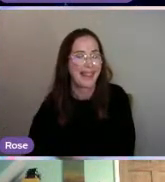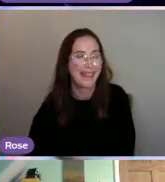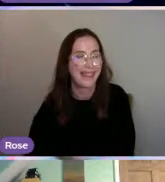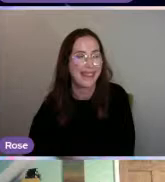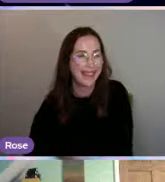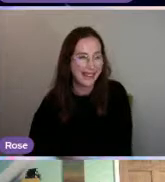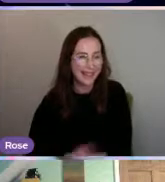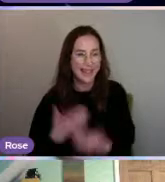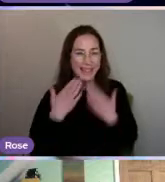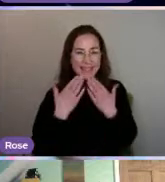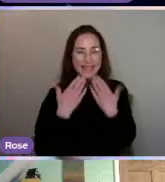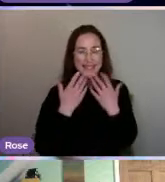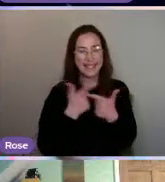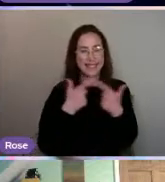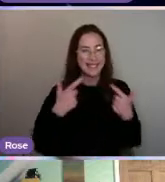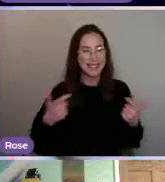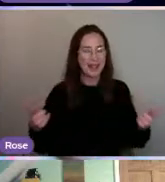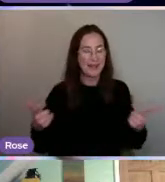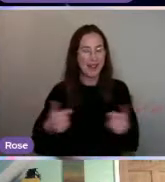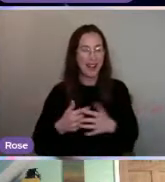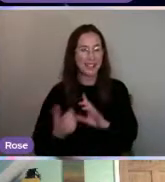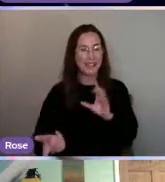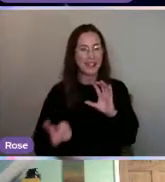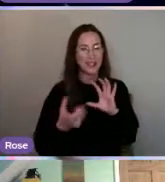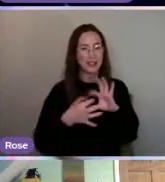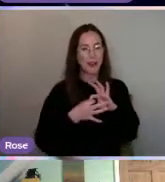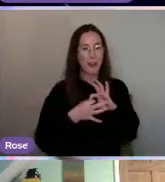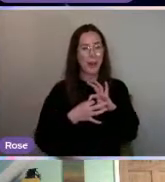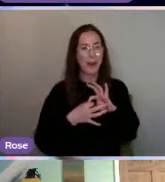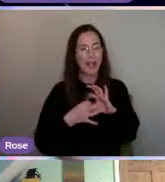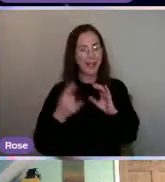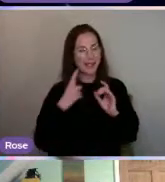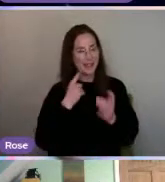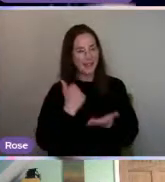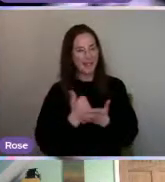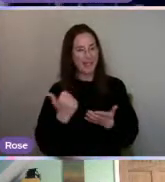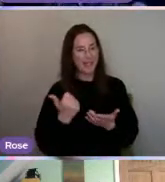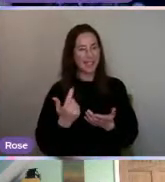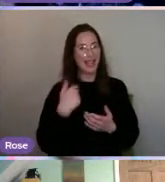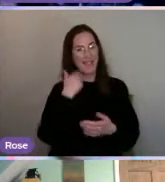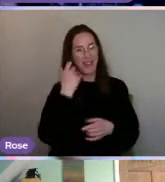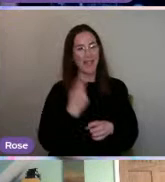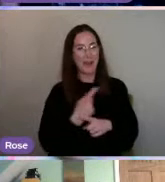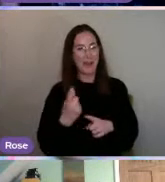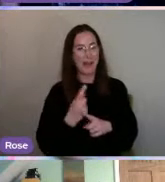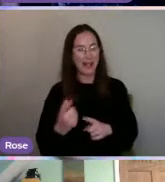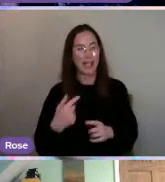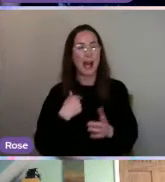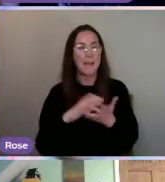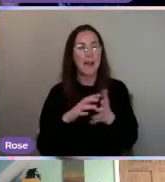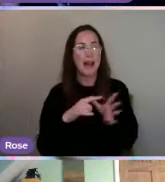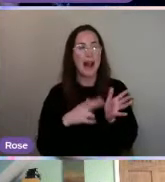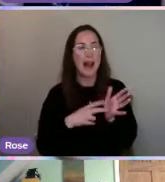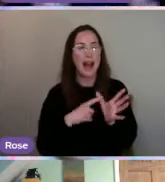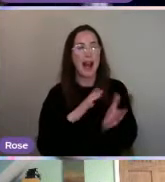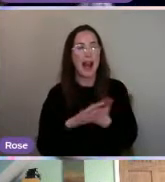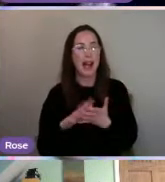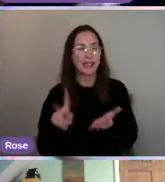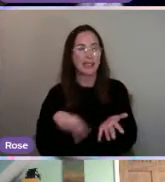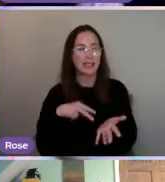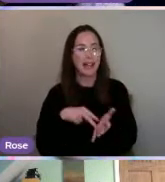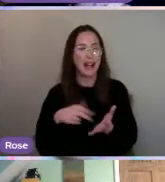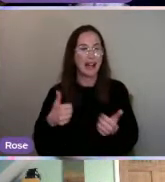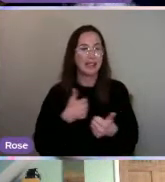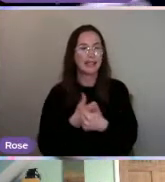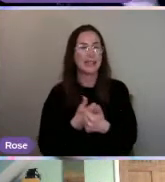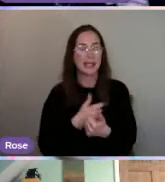Thank you so much for joining. It was great to have you every week. Hannah's standing for the minute because she's having to do